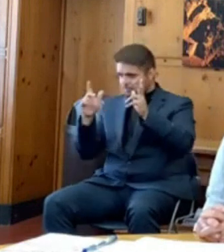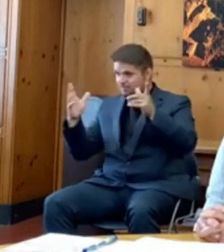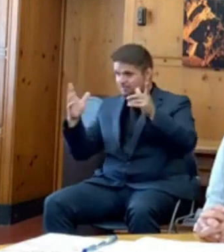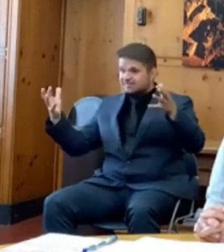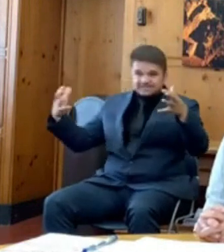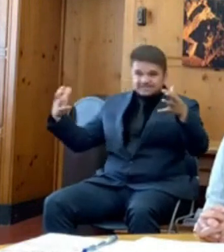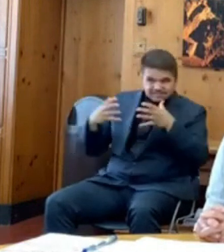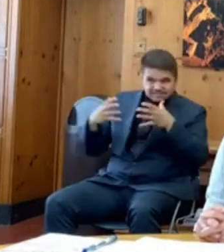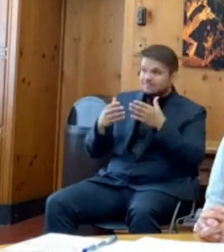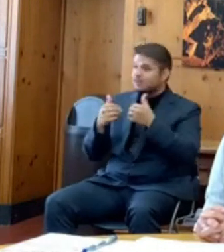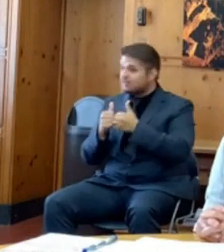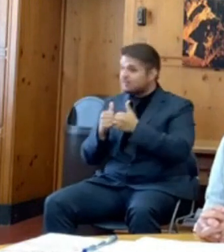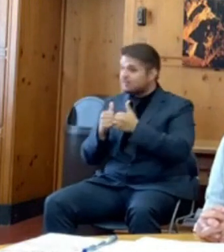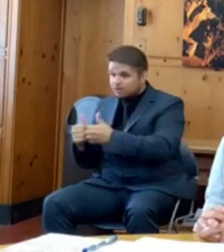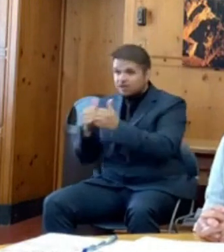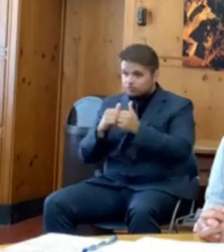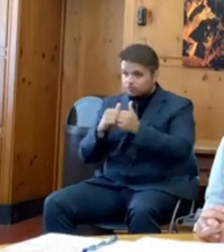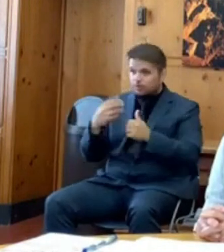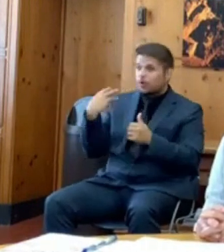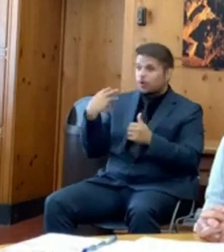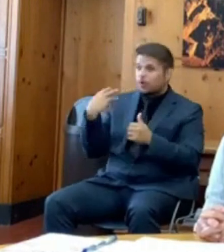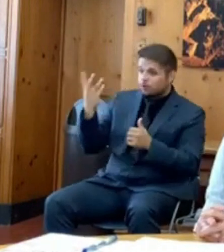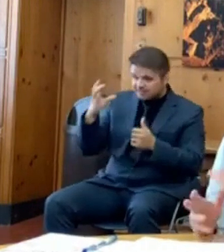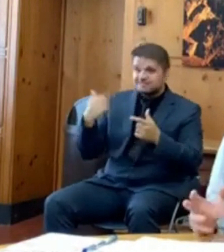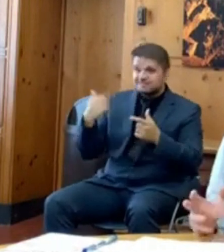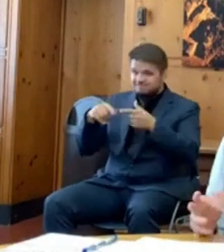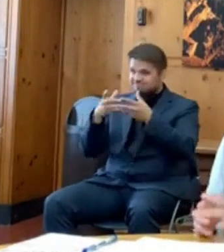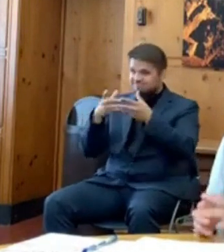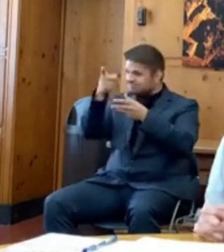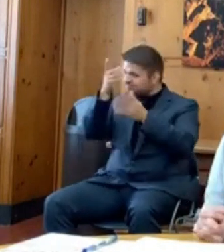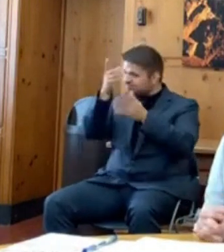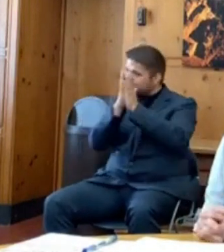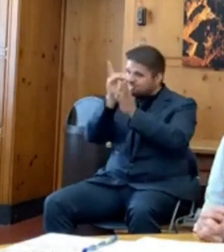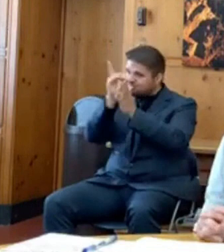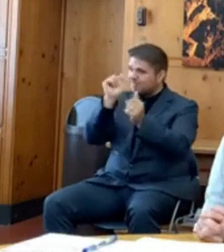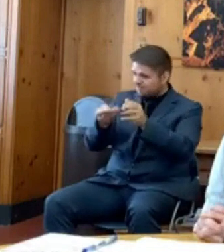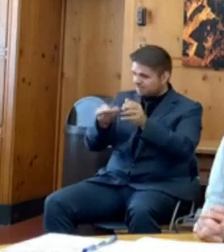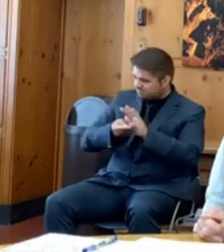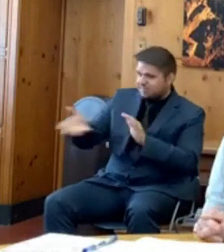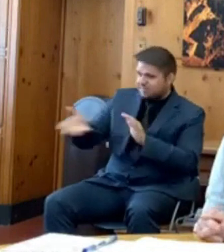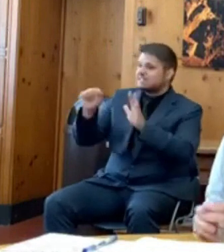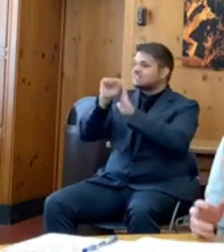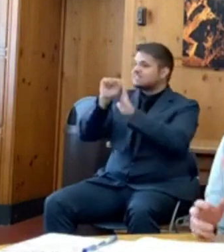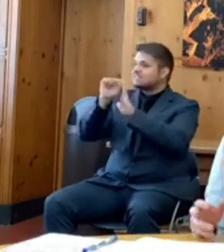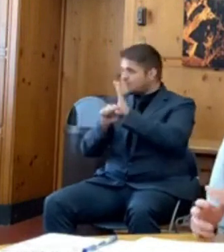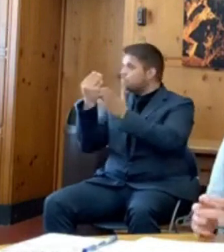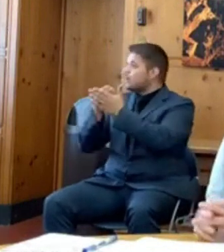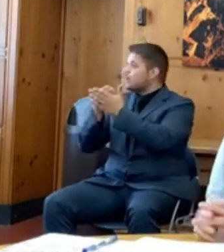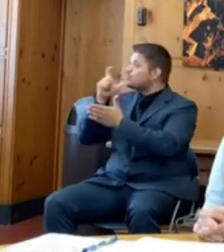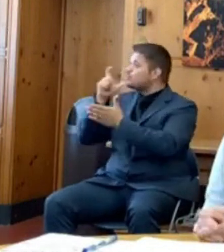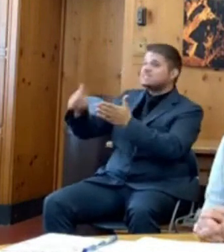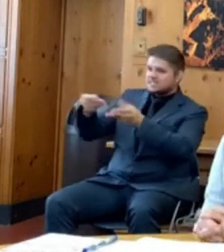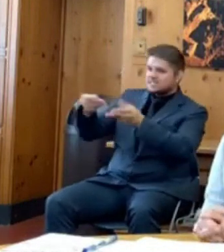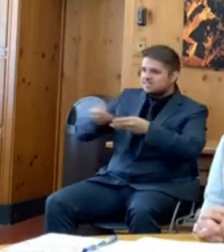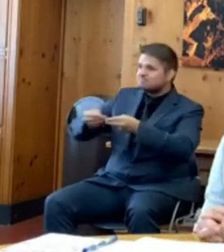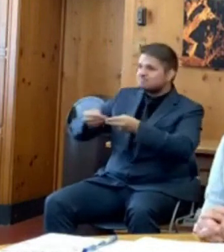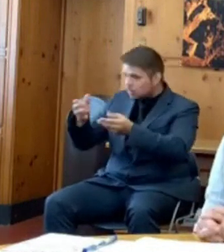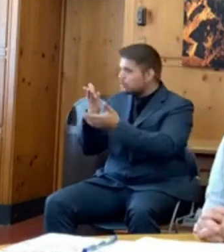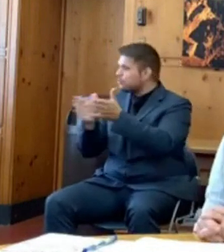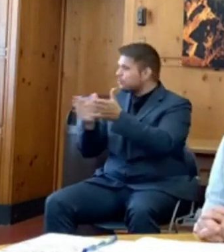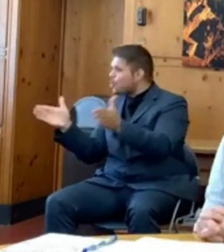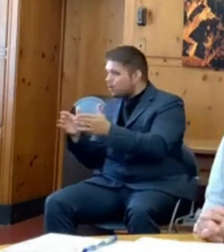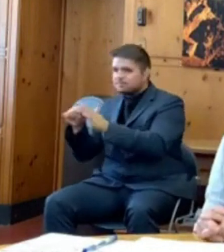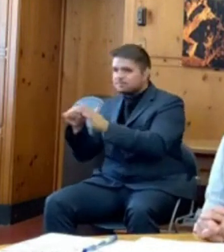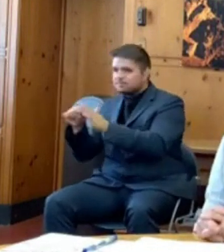and make sure that there are resources available for the states and local jurisdictions. Obviously, if that